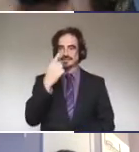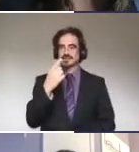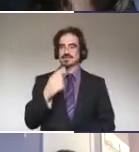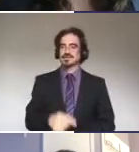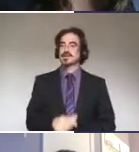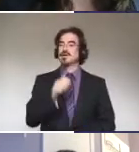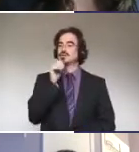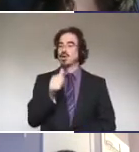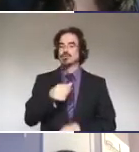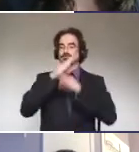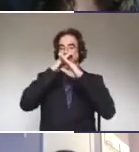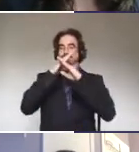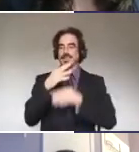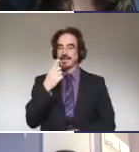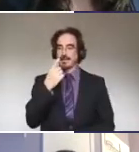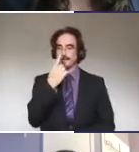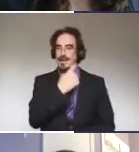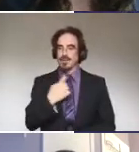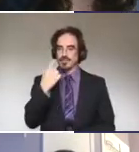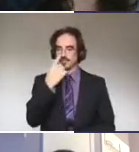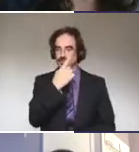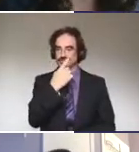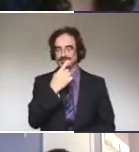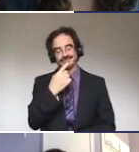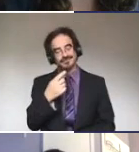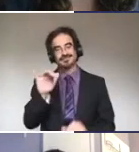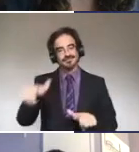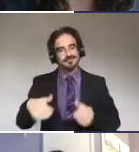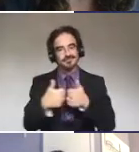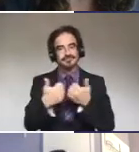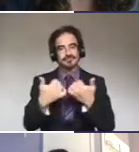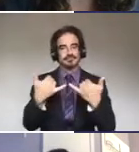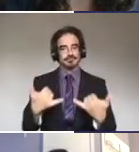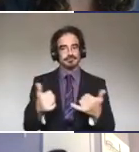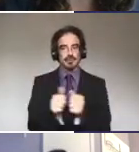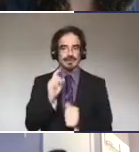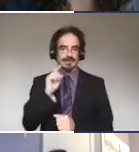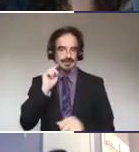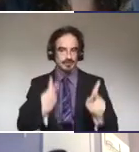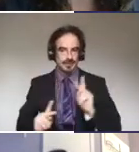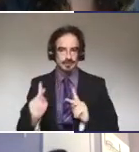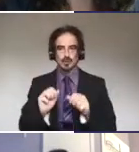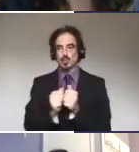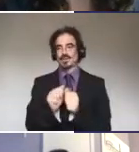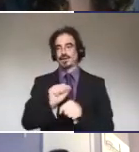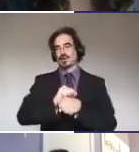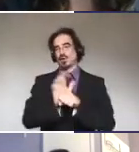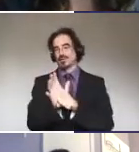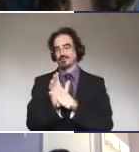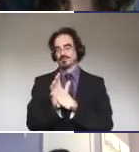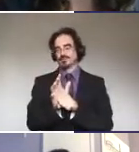front of your mouth. This has been especially hard for the deaf population with COVID lately.